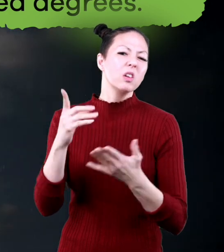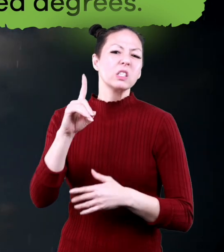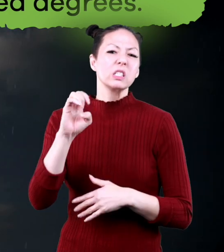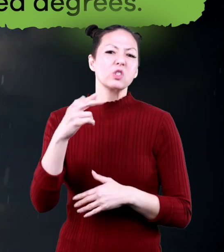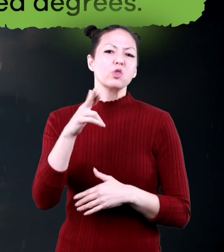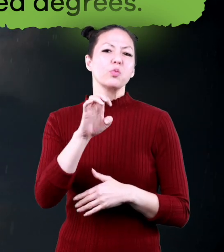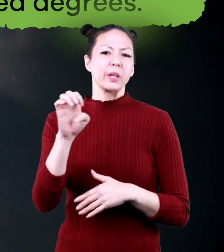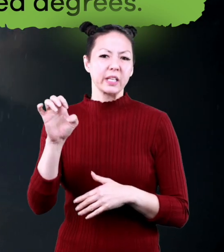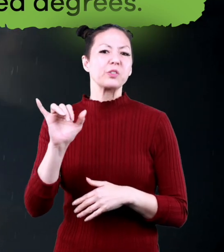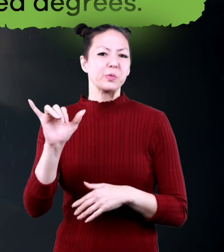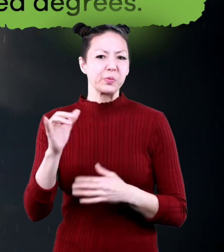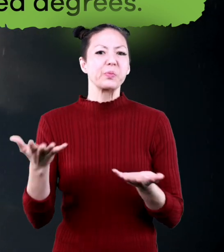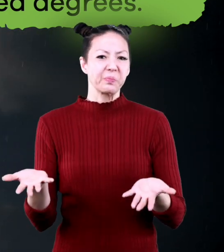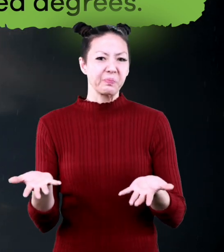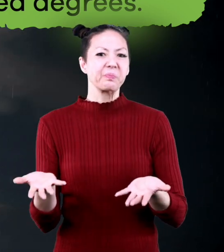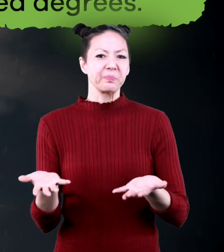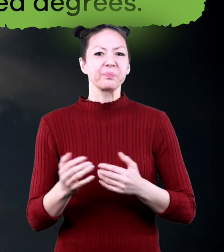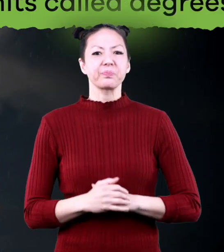called degrees.